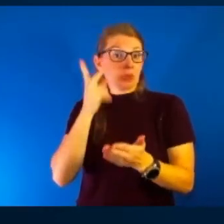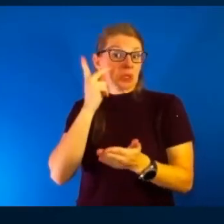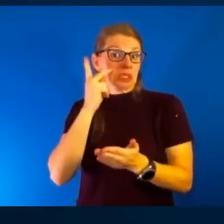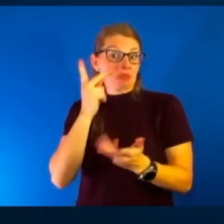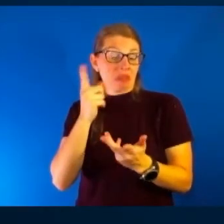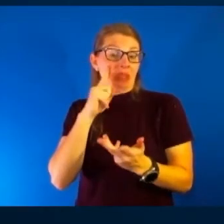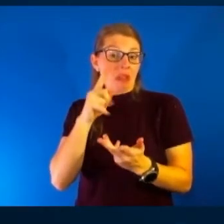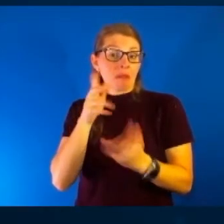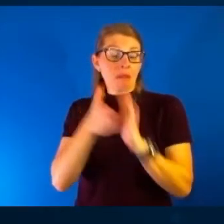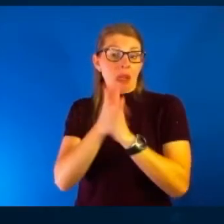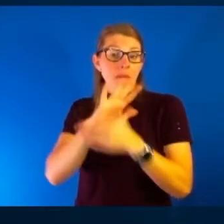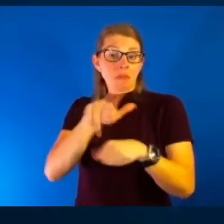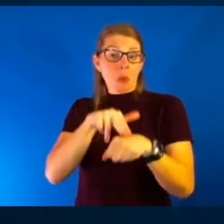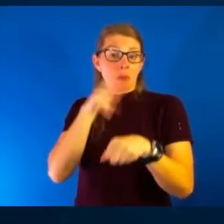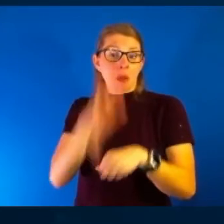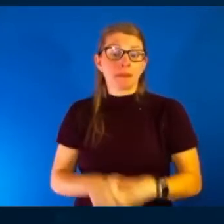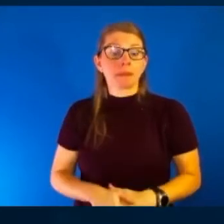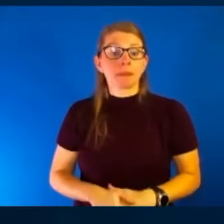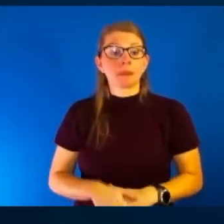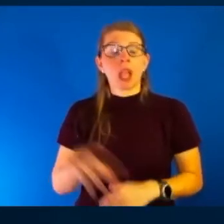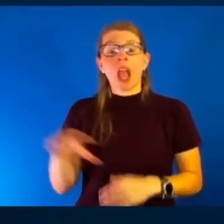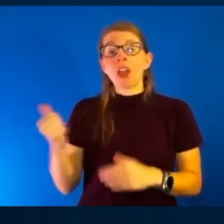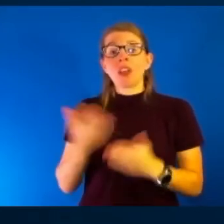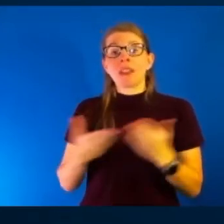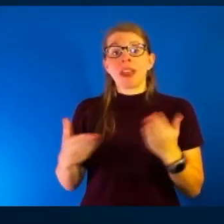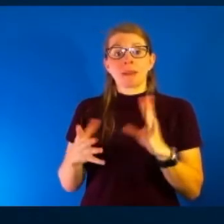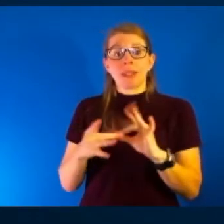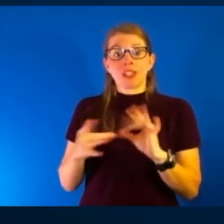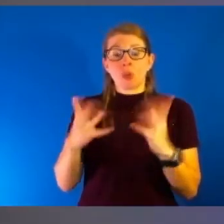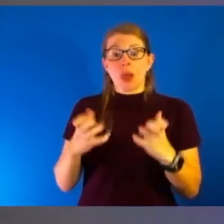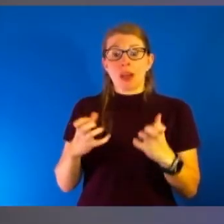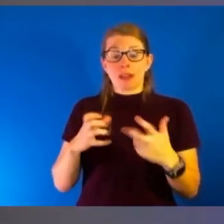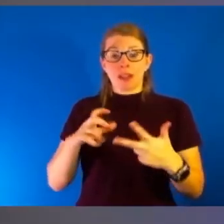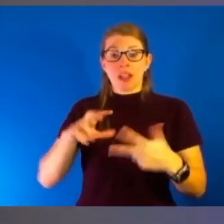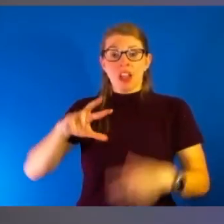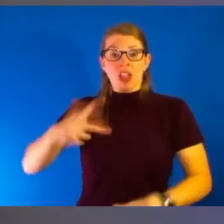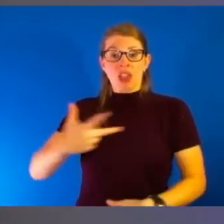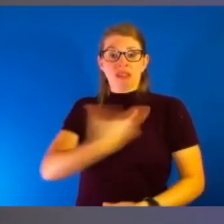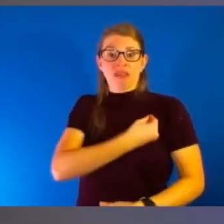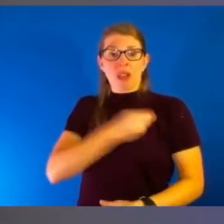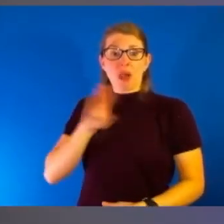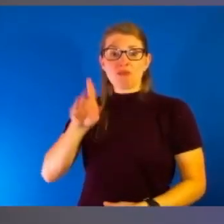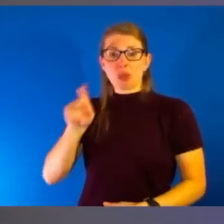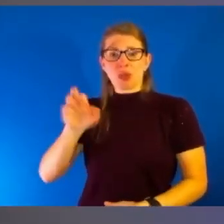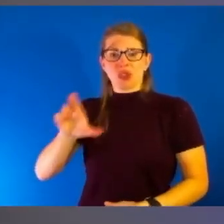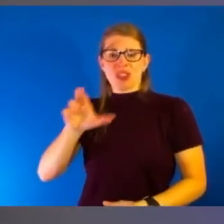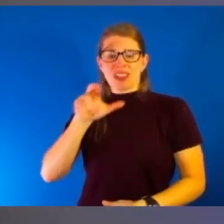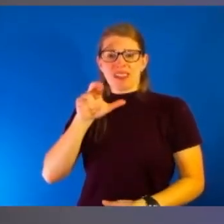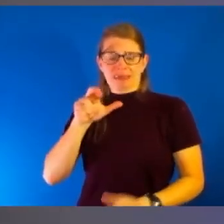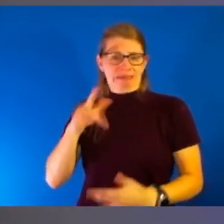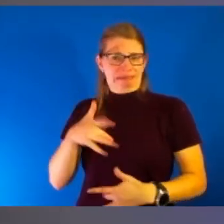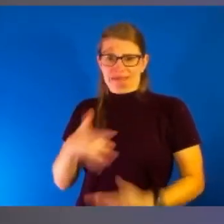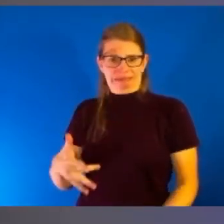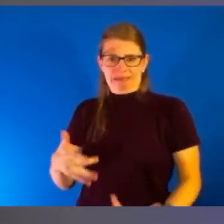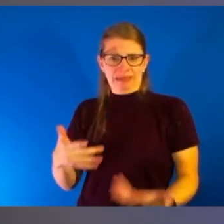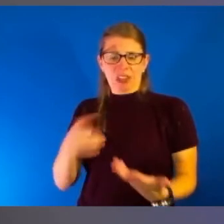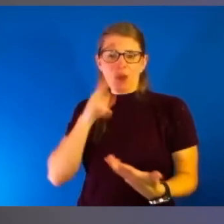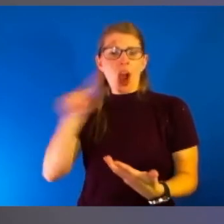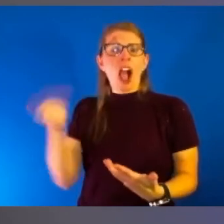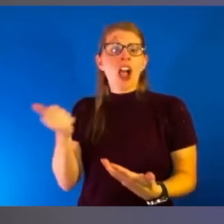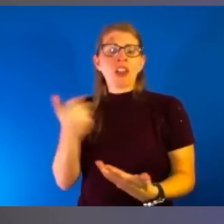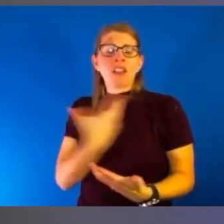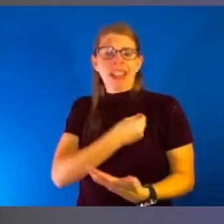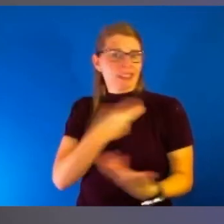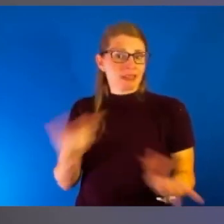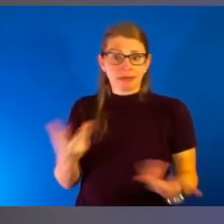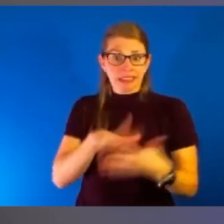the other thing I just wanted to mention is booster shots are not uncommon with other routine vaccines. And the schedule that